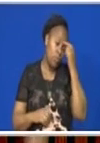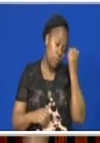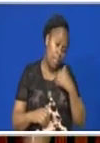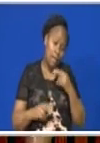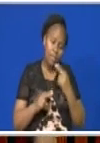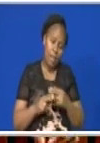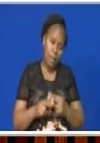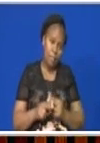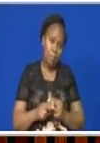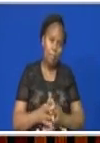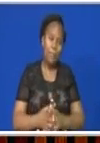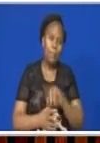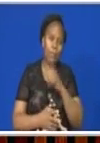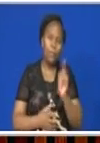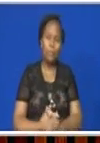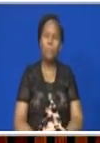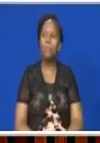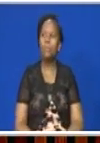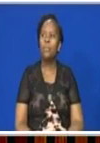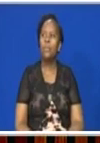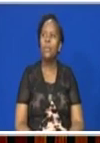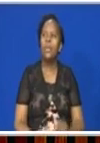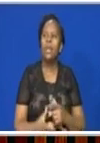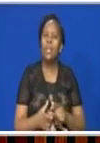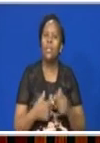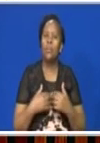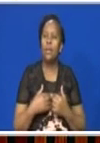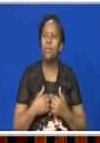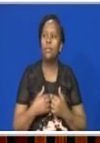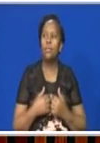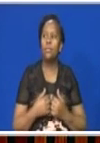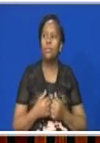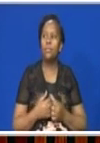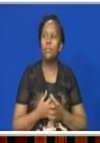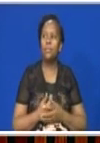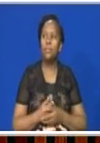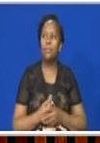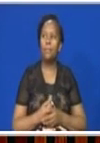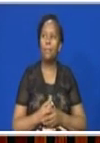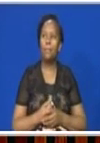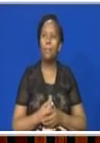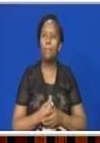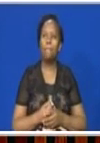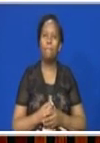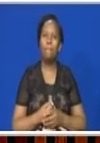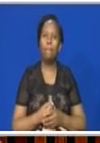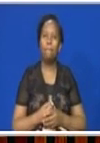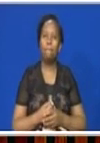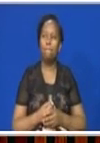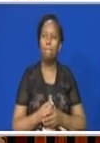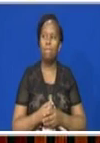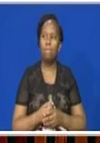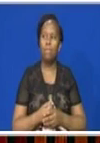have been labeled for you. So then we have, we have coppers. I'm sorry.